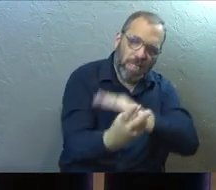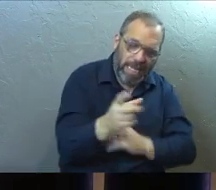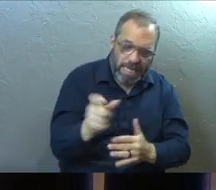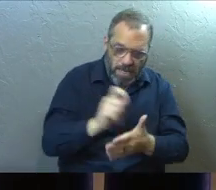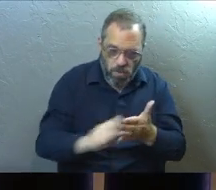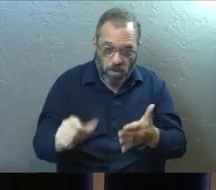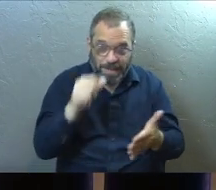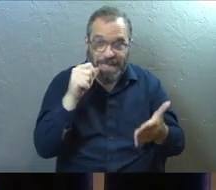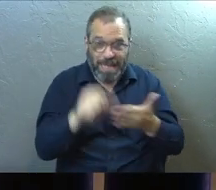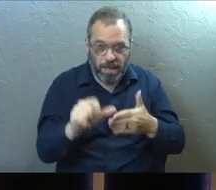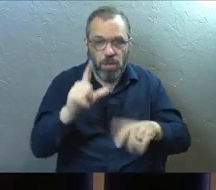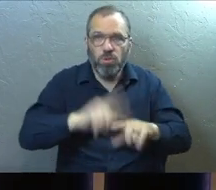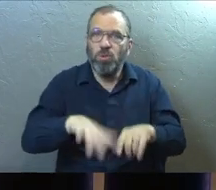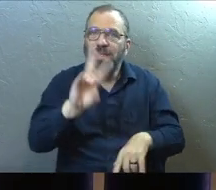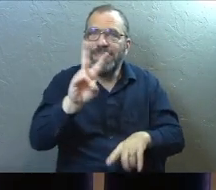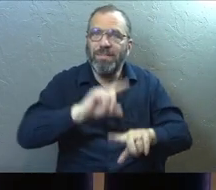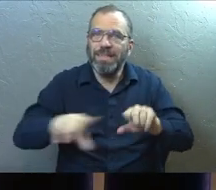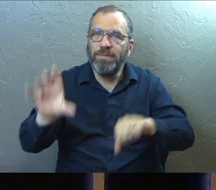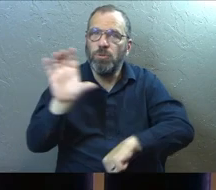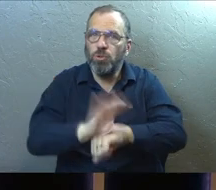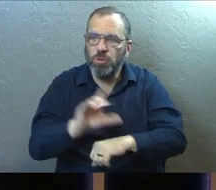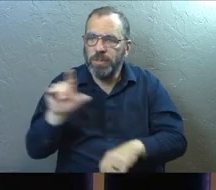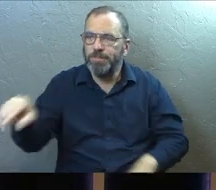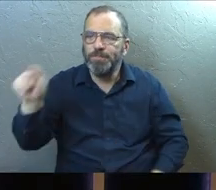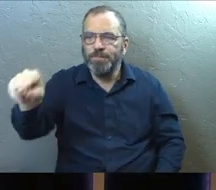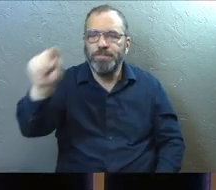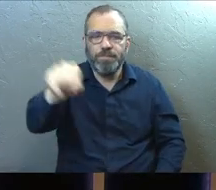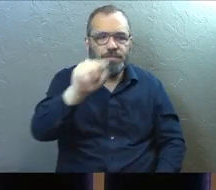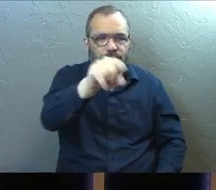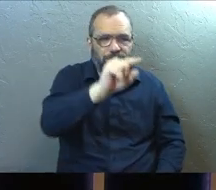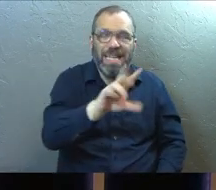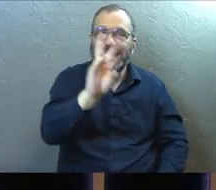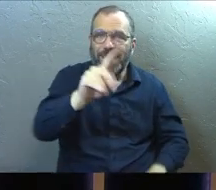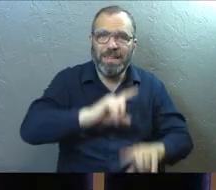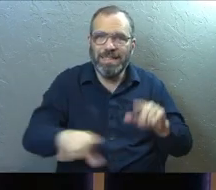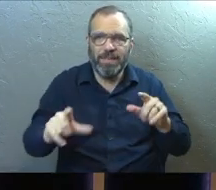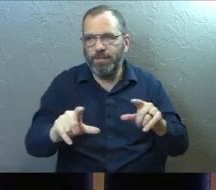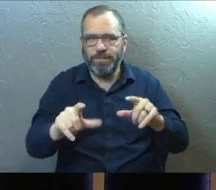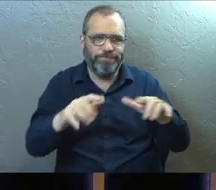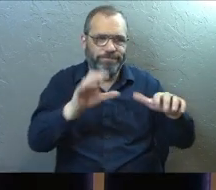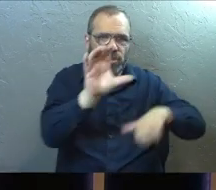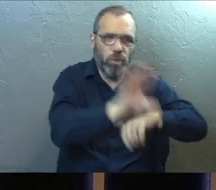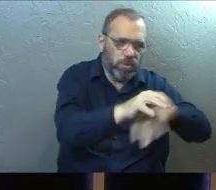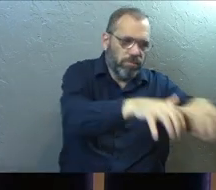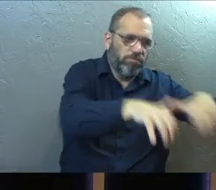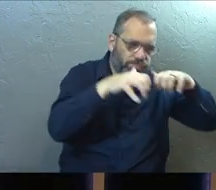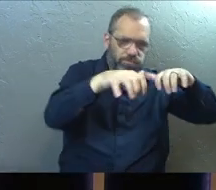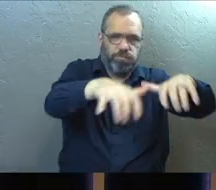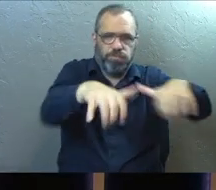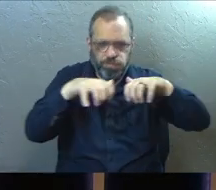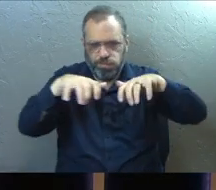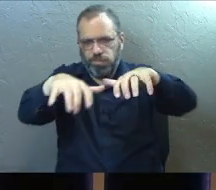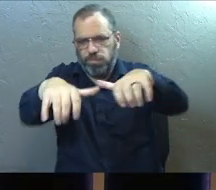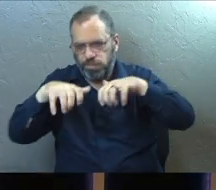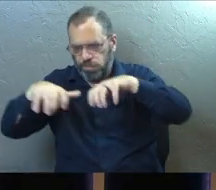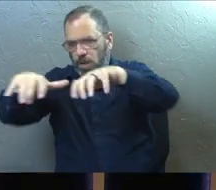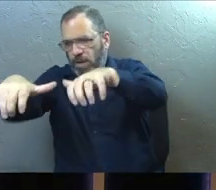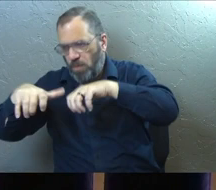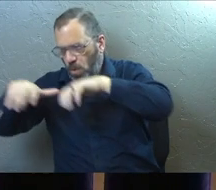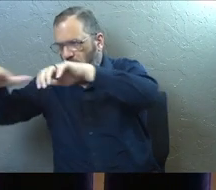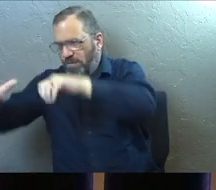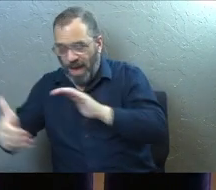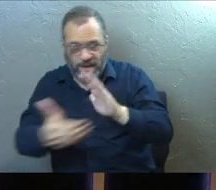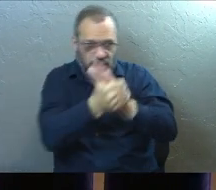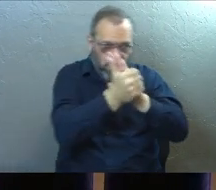He wrote these letters to seven different local churches with seven different different congregations, seven different strengths